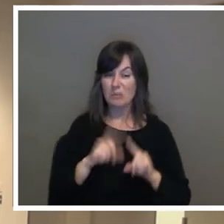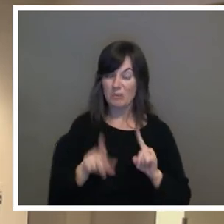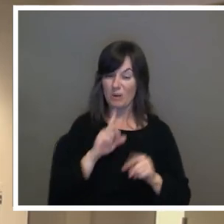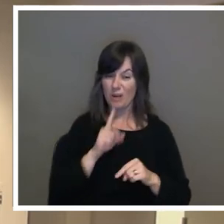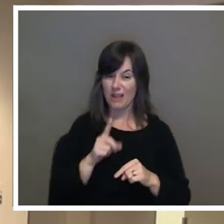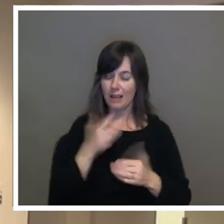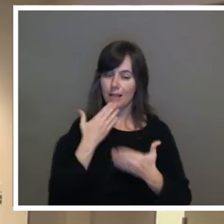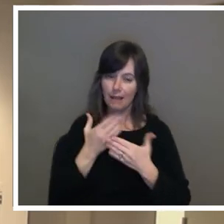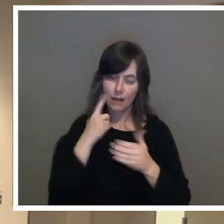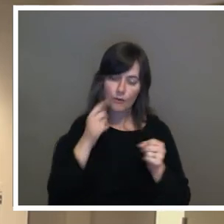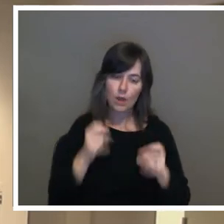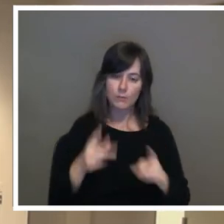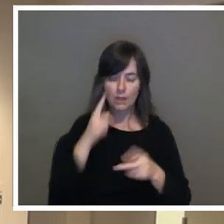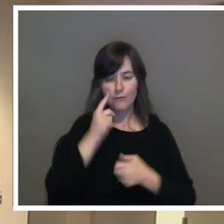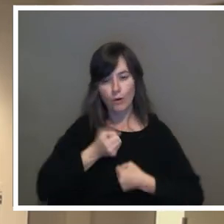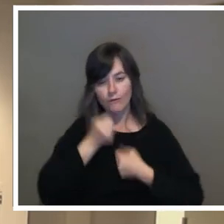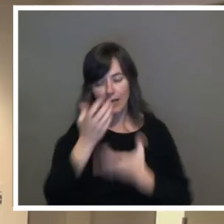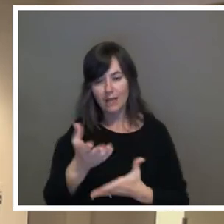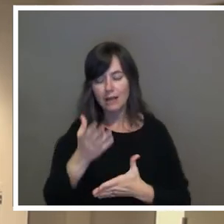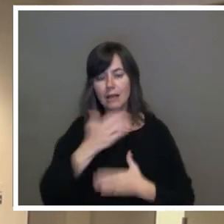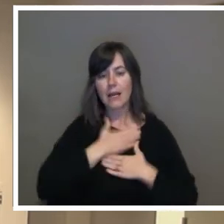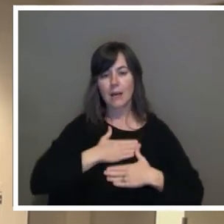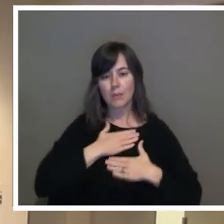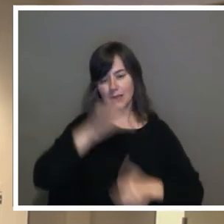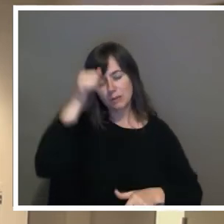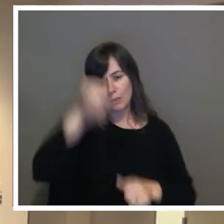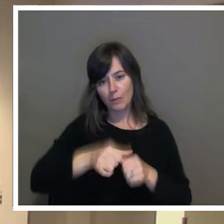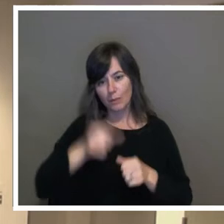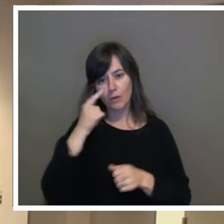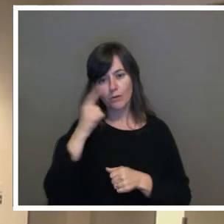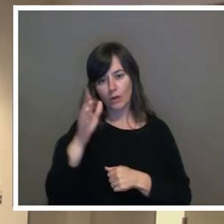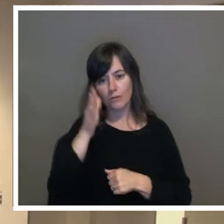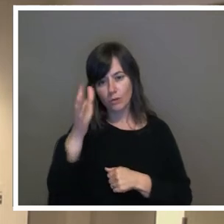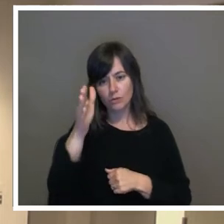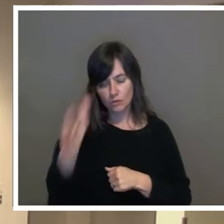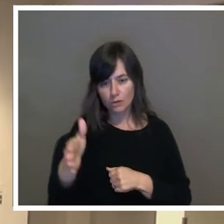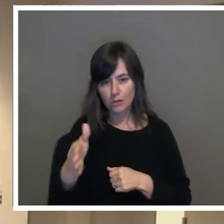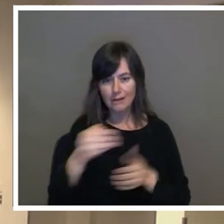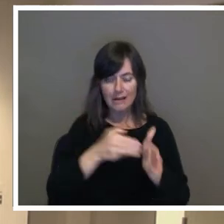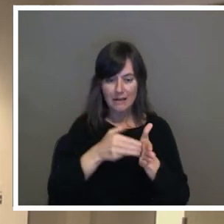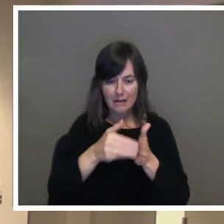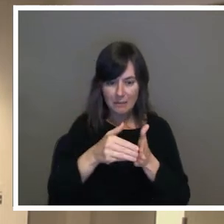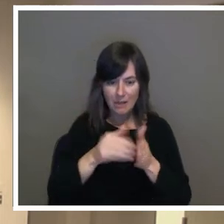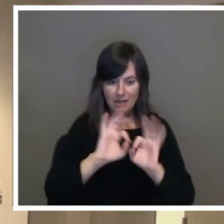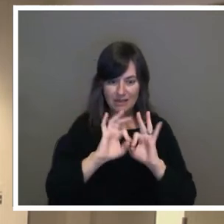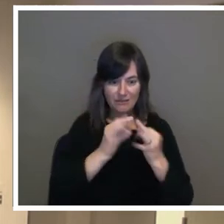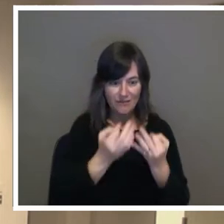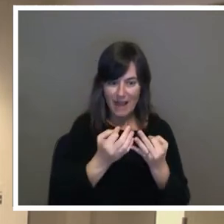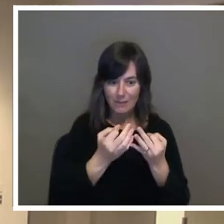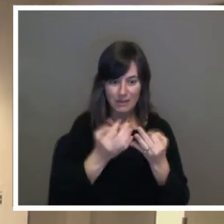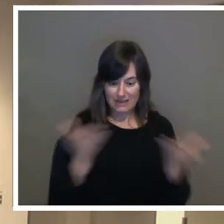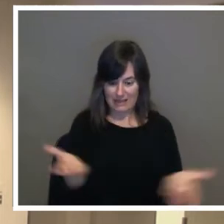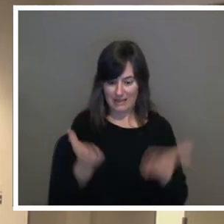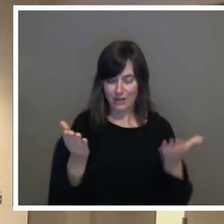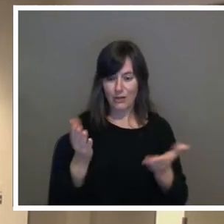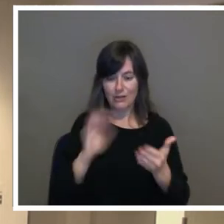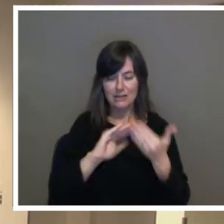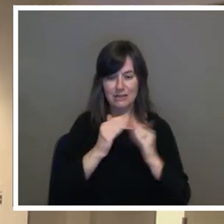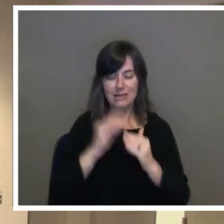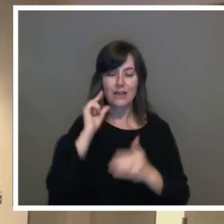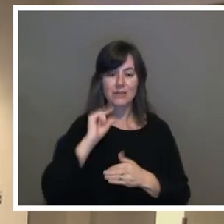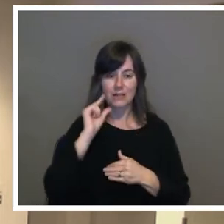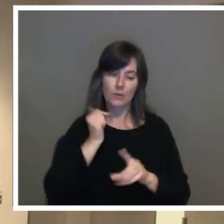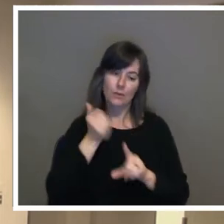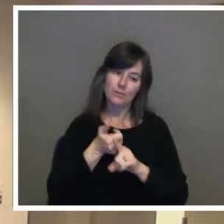opportunity to vent. And please take into consideration the millions of families in the city of San Antonio that